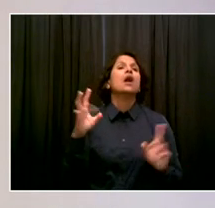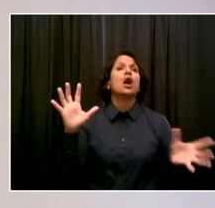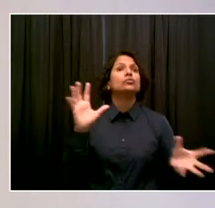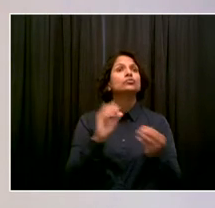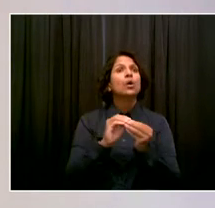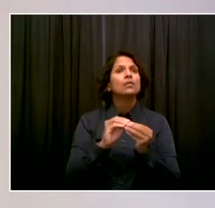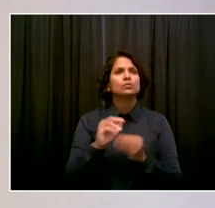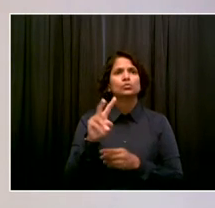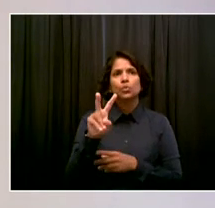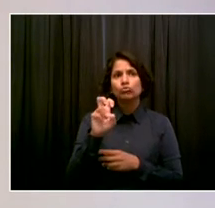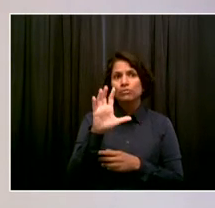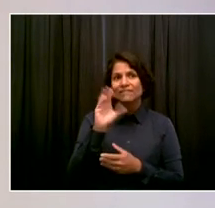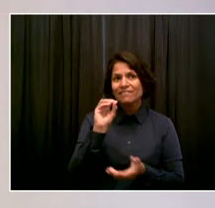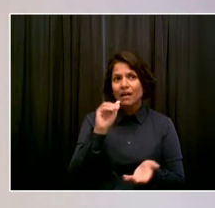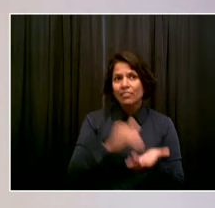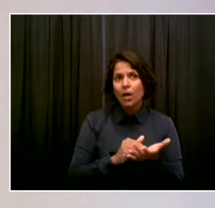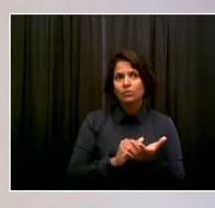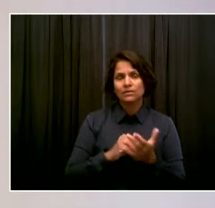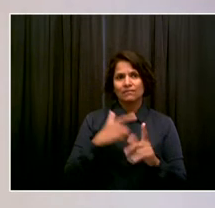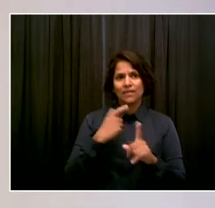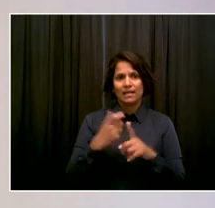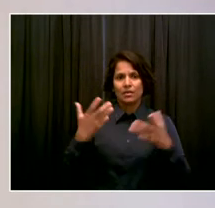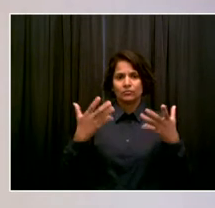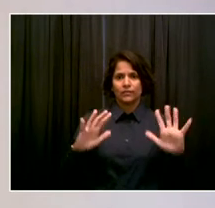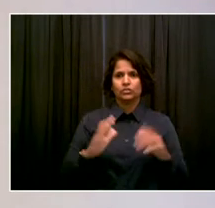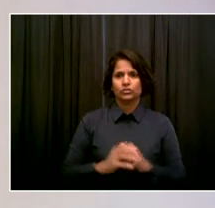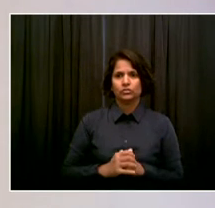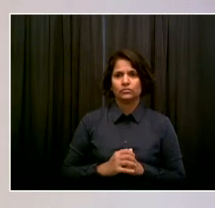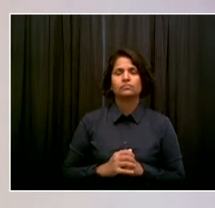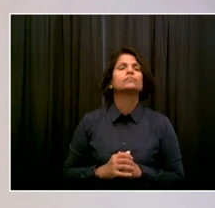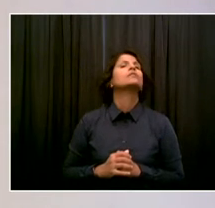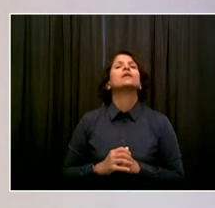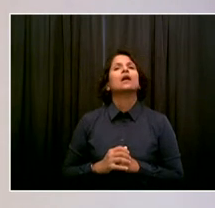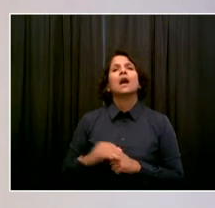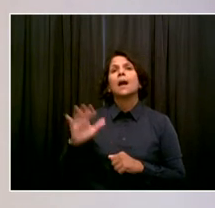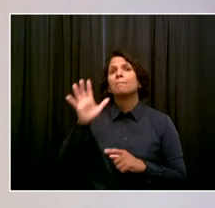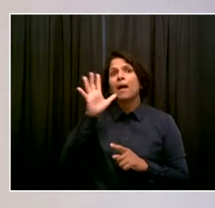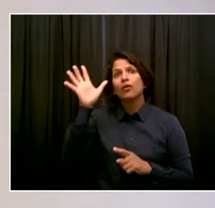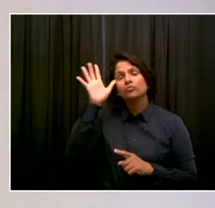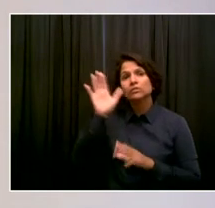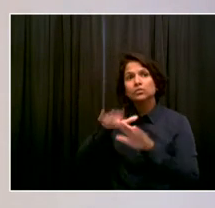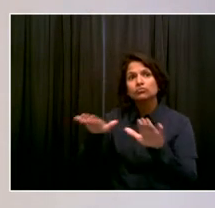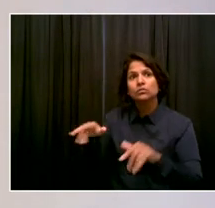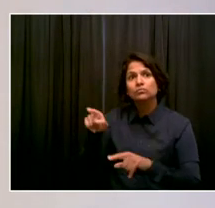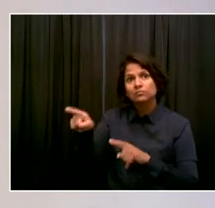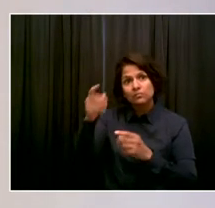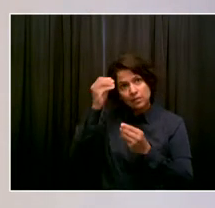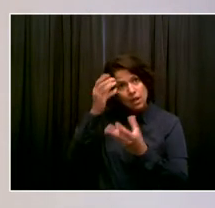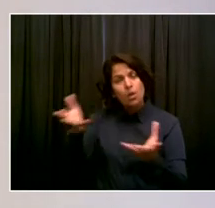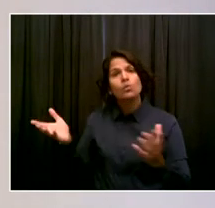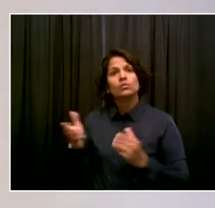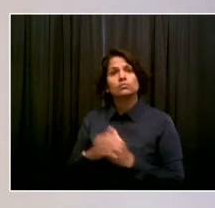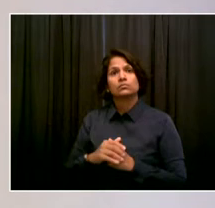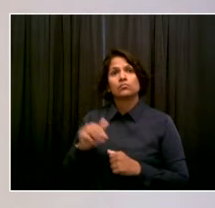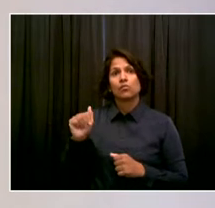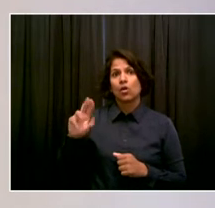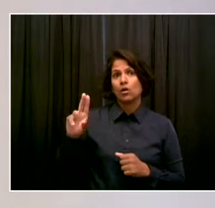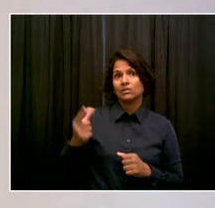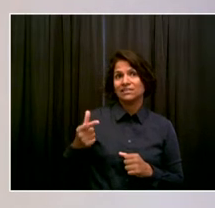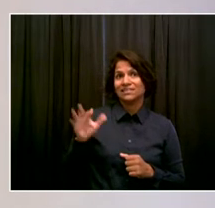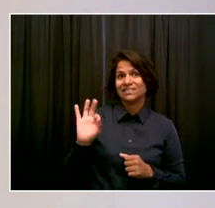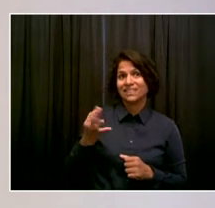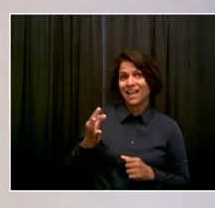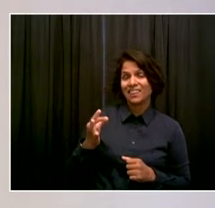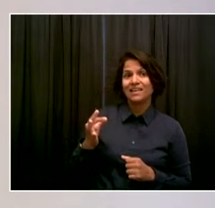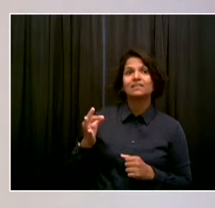And I want to make sure that parents know that August 9th is the last day that you can get your child vaccinated